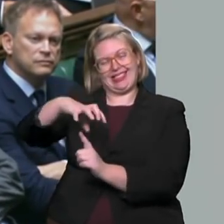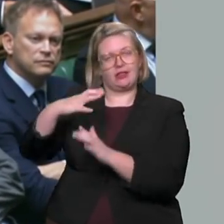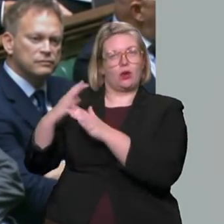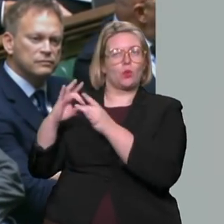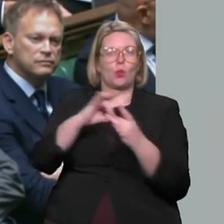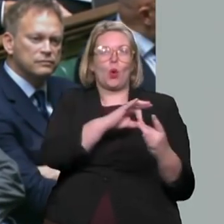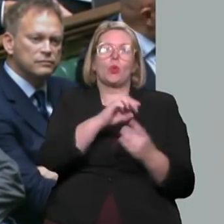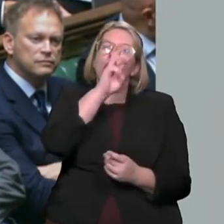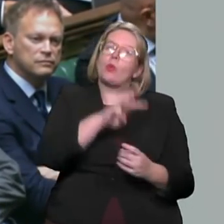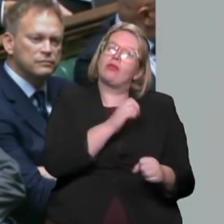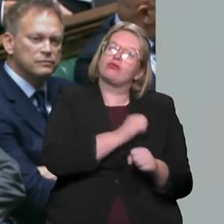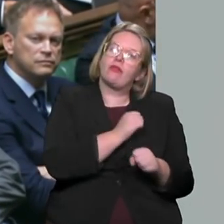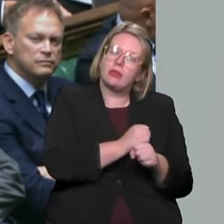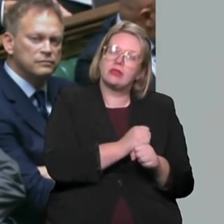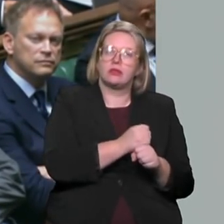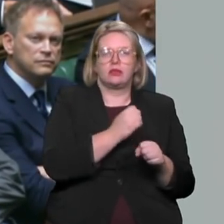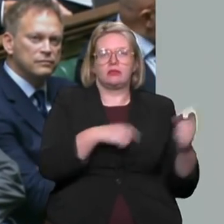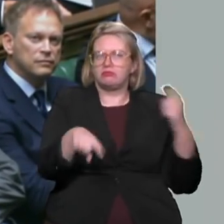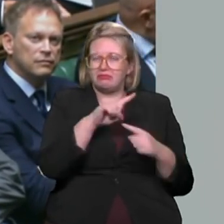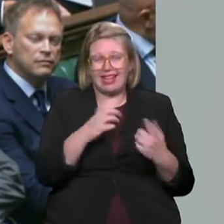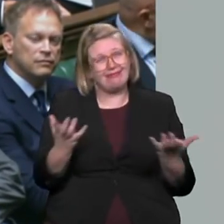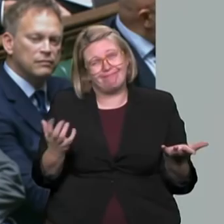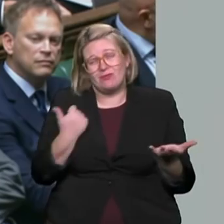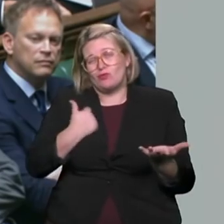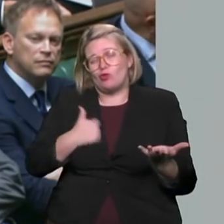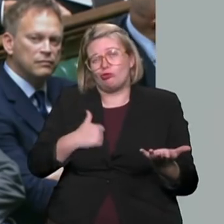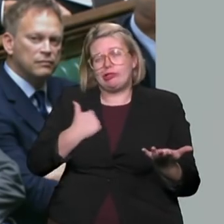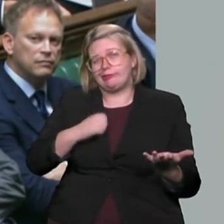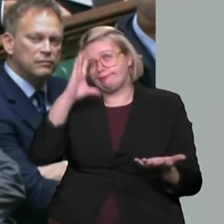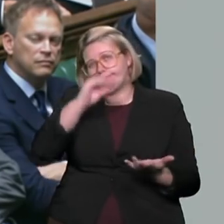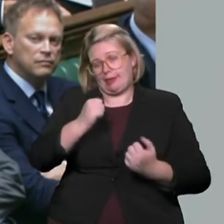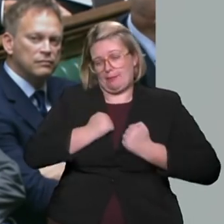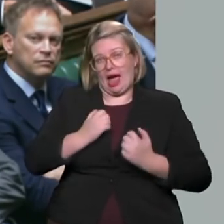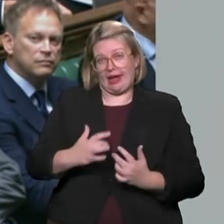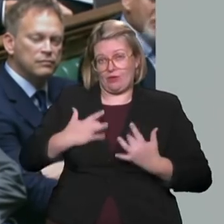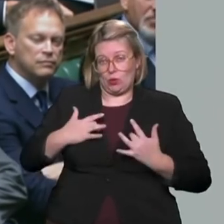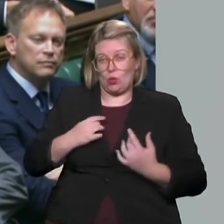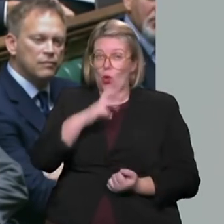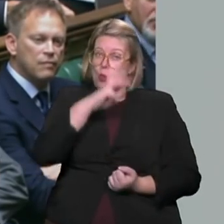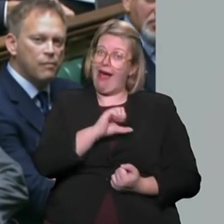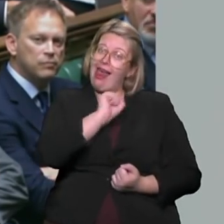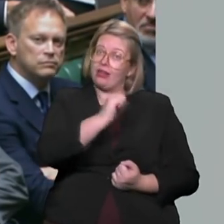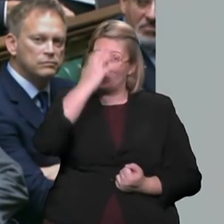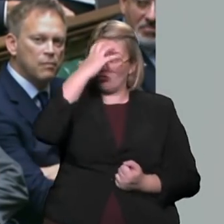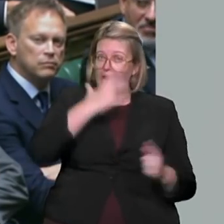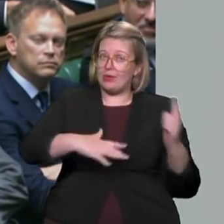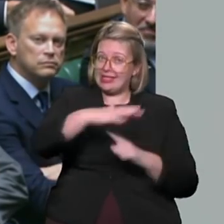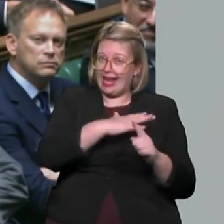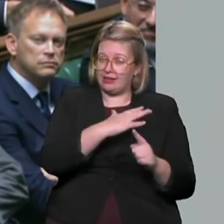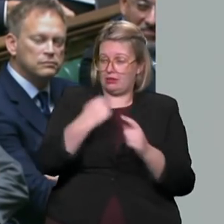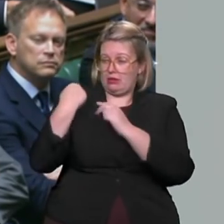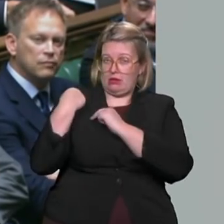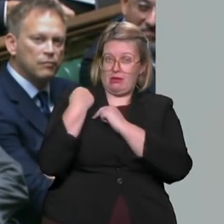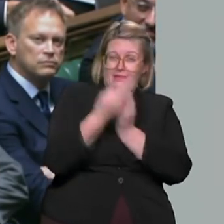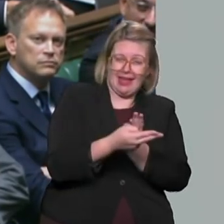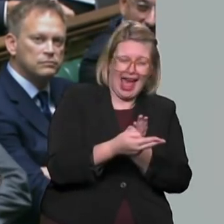natural resources in Wales. I am sorry to have to tell her that my view is that the devolution of the Crown Estate